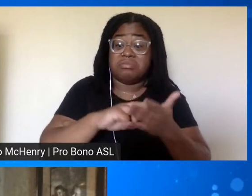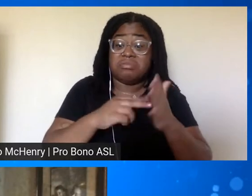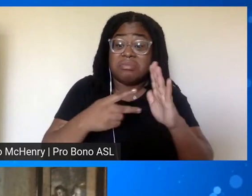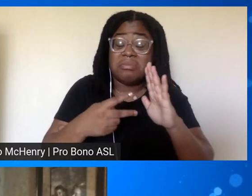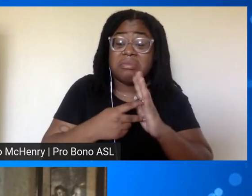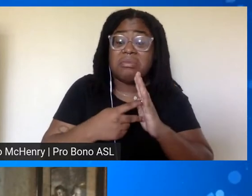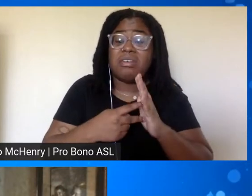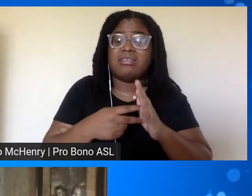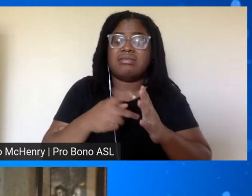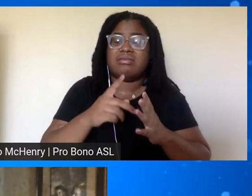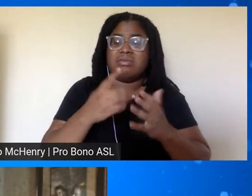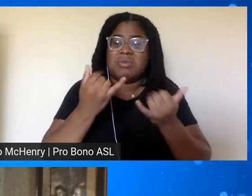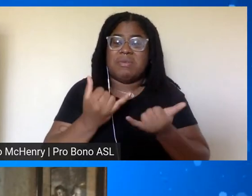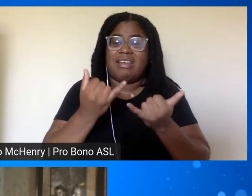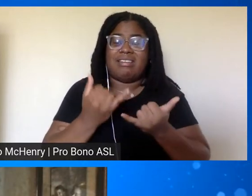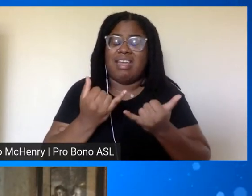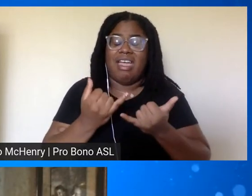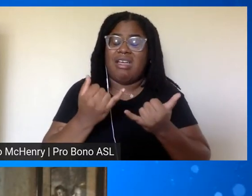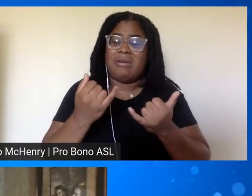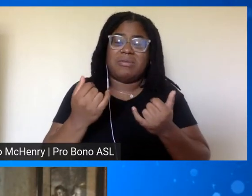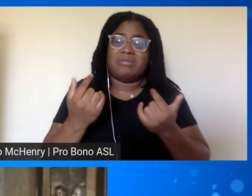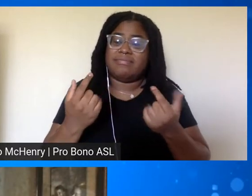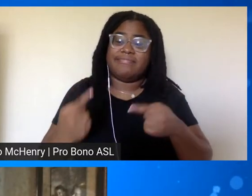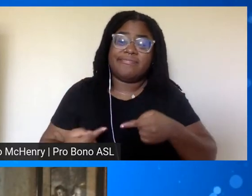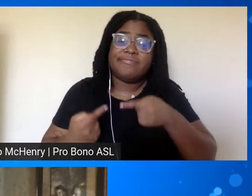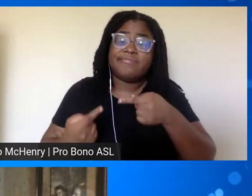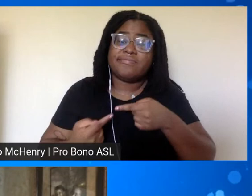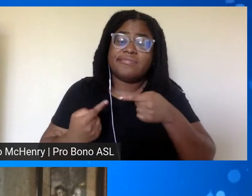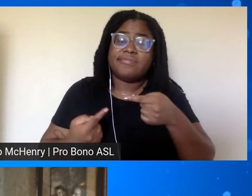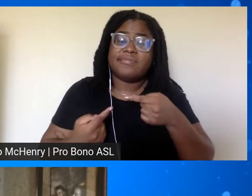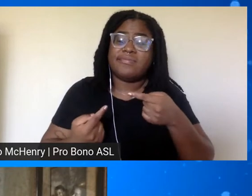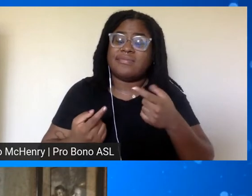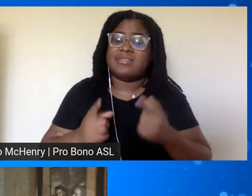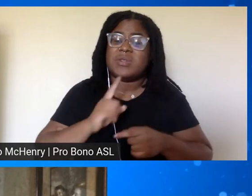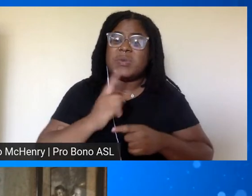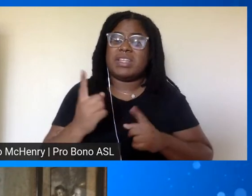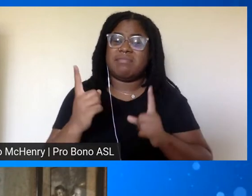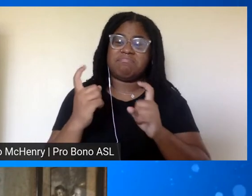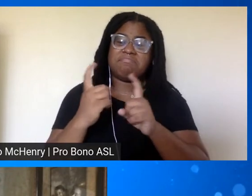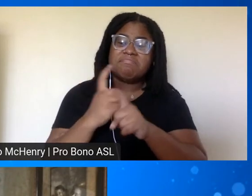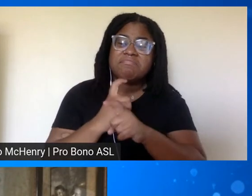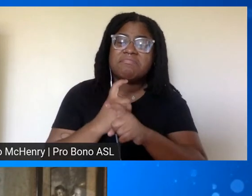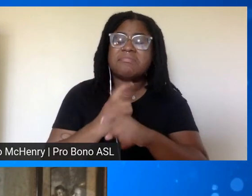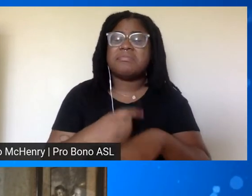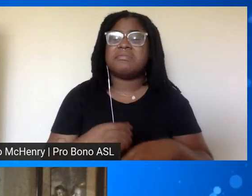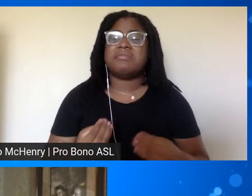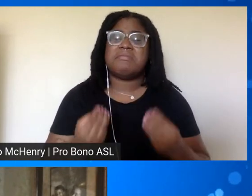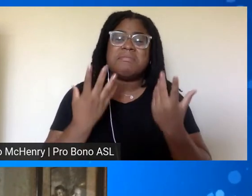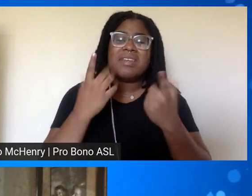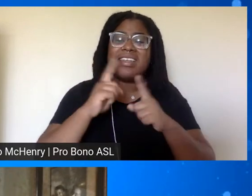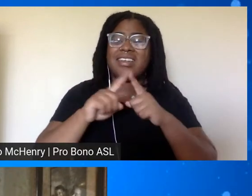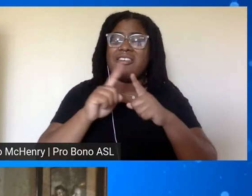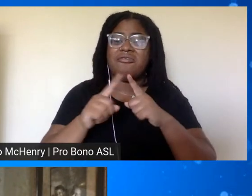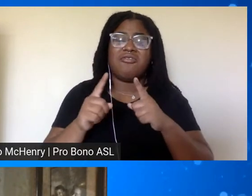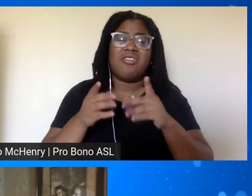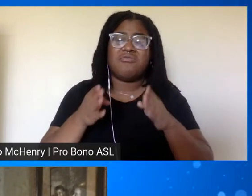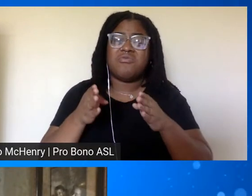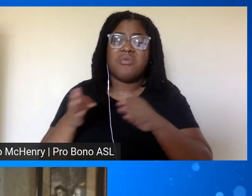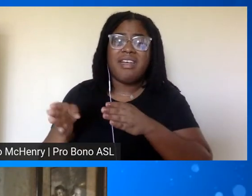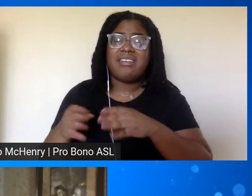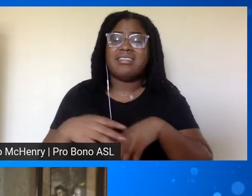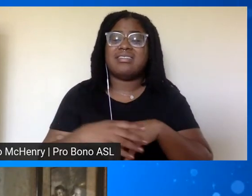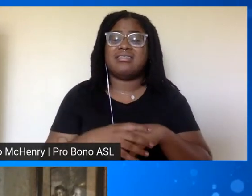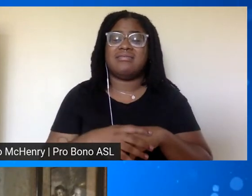with are so treacherous now um and and as we call it the sophistication uh of many of the tactics today they're not as